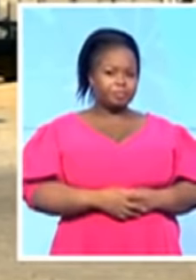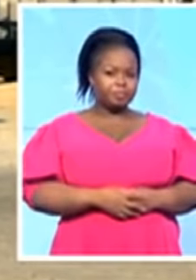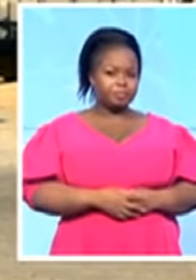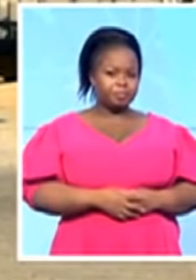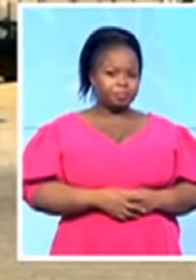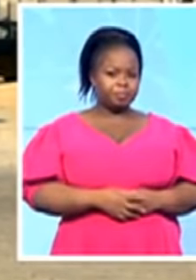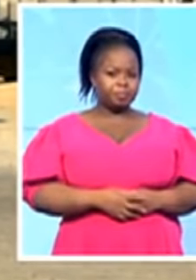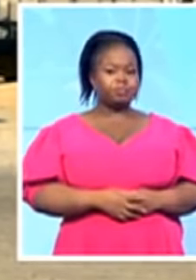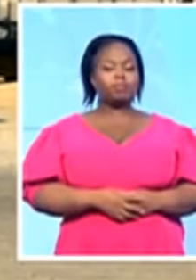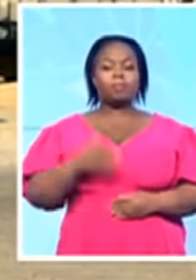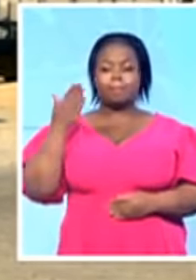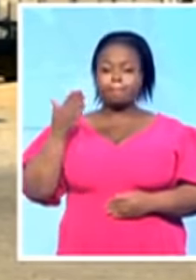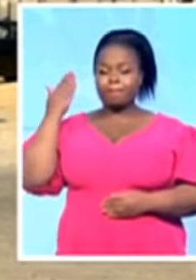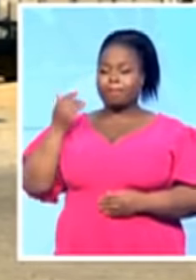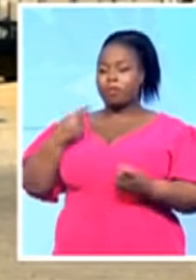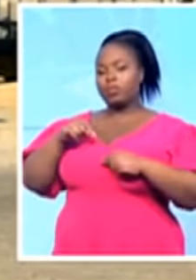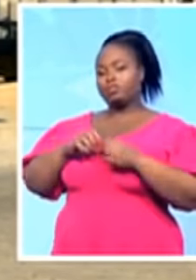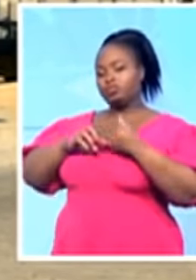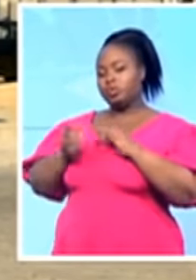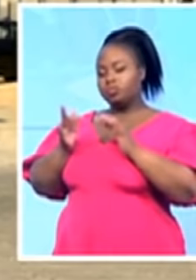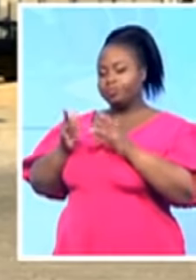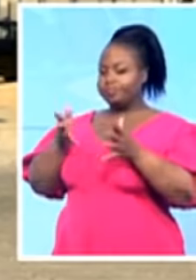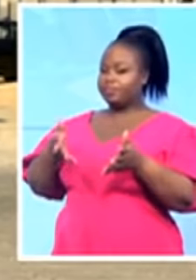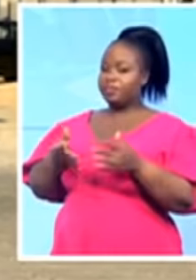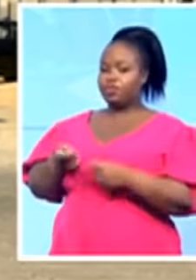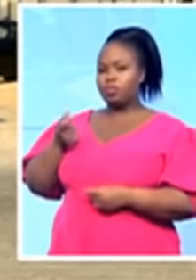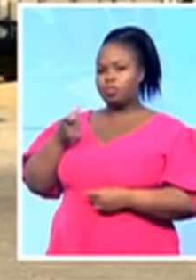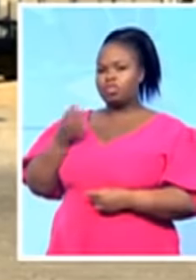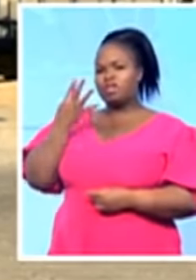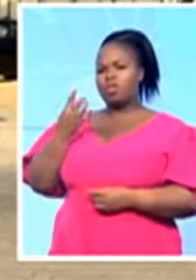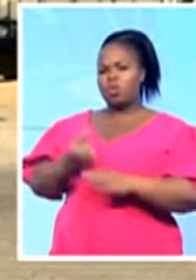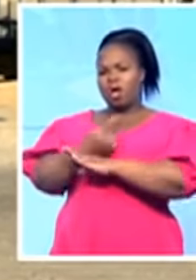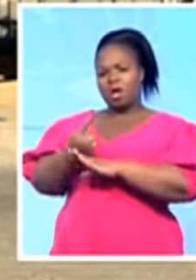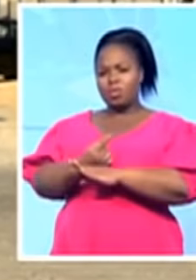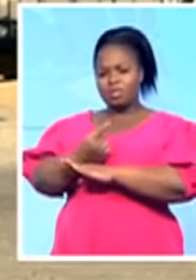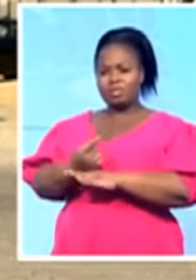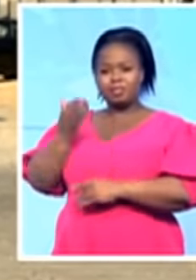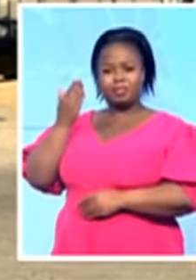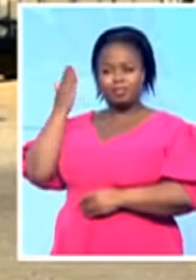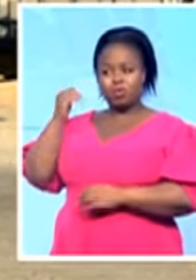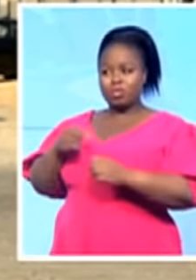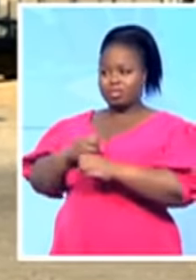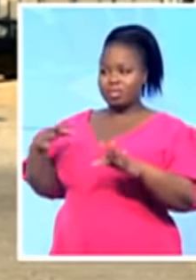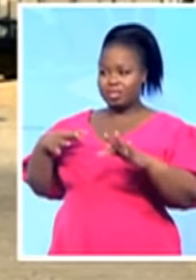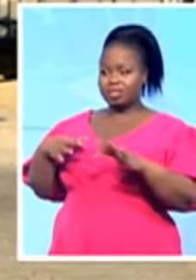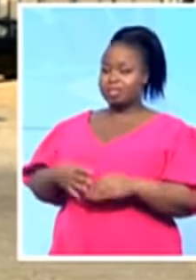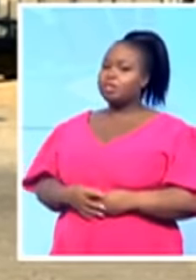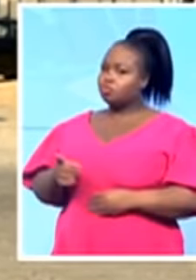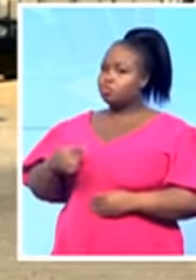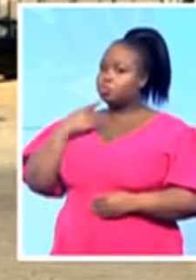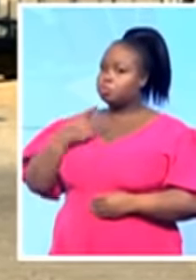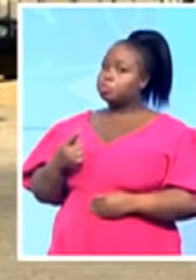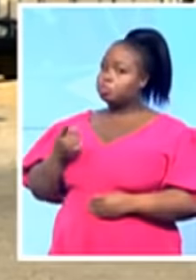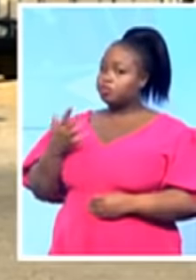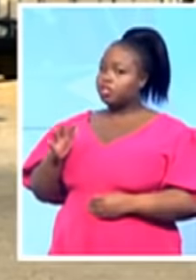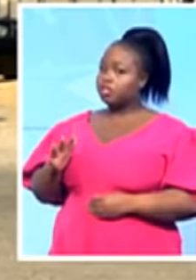on air now for, this is the fourth hour. When we came to you on the first hour, you did report that an ambulance, you saw